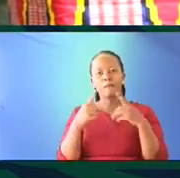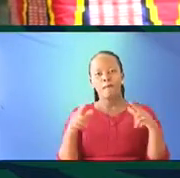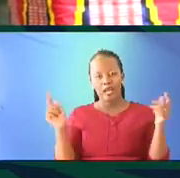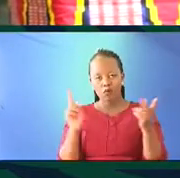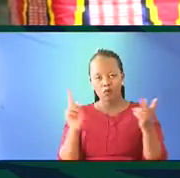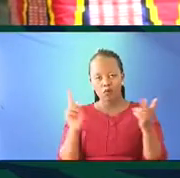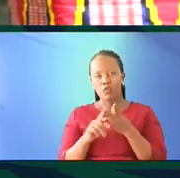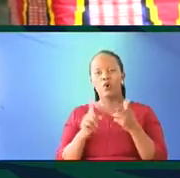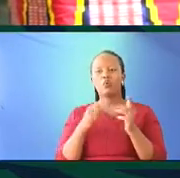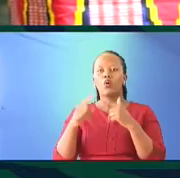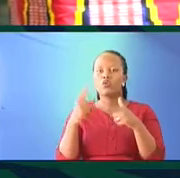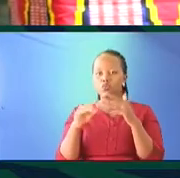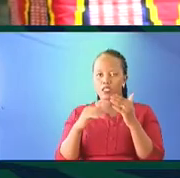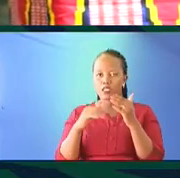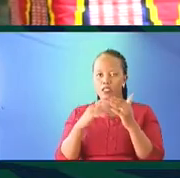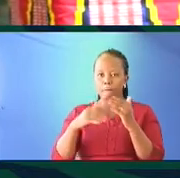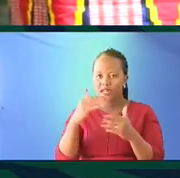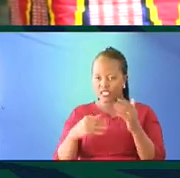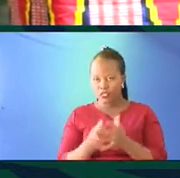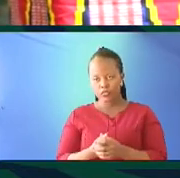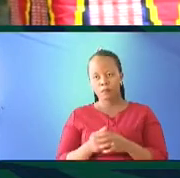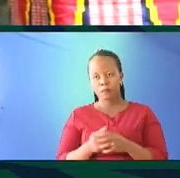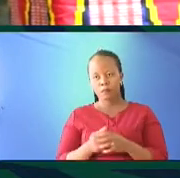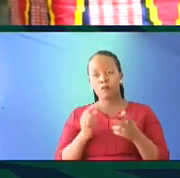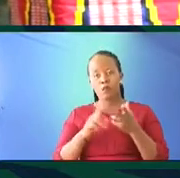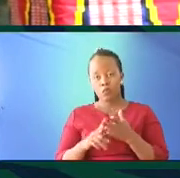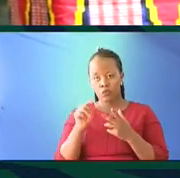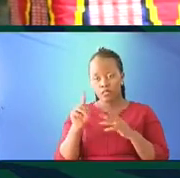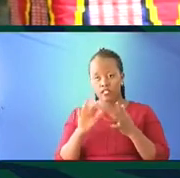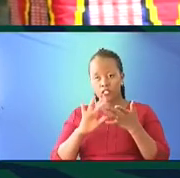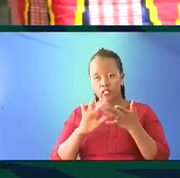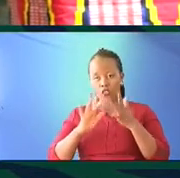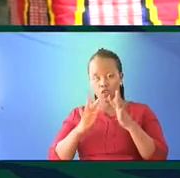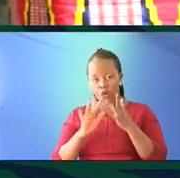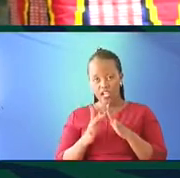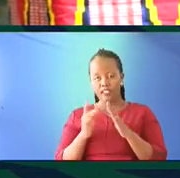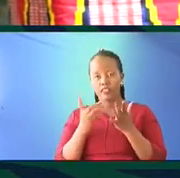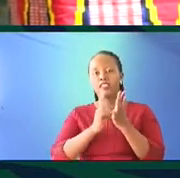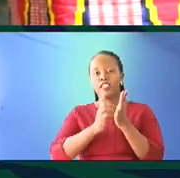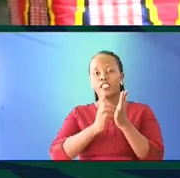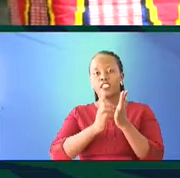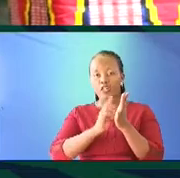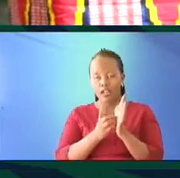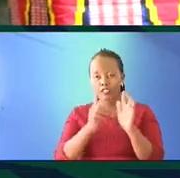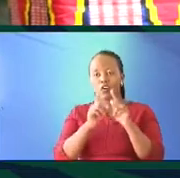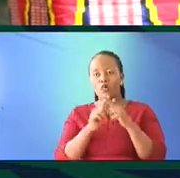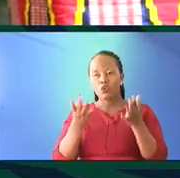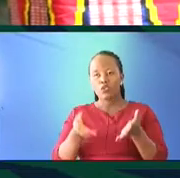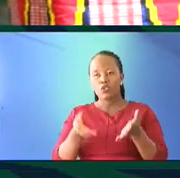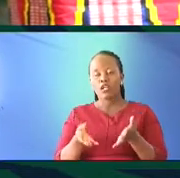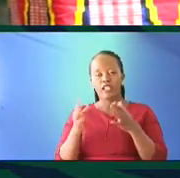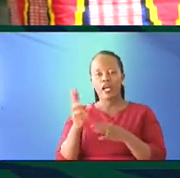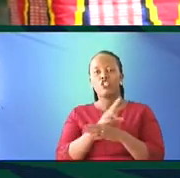huge volumes, and ongoing material. In fact, the online dictionaries, such as the Oxford English Dictionary, they're actually now taking